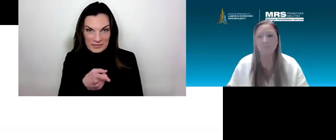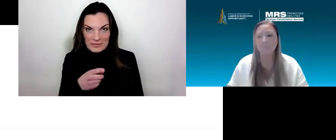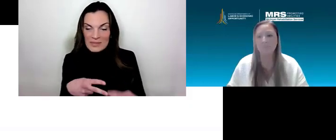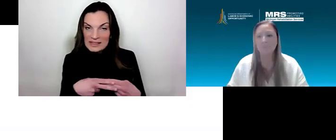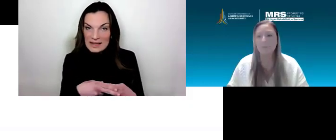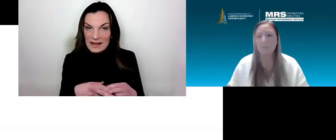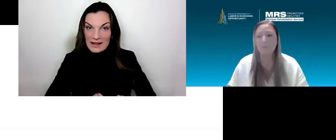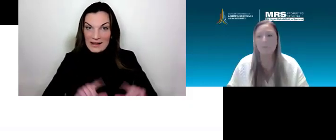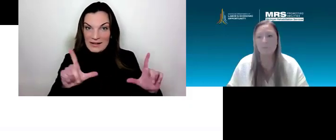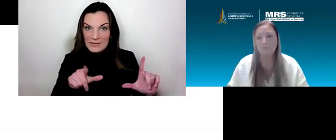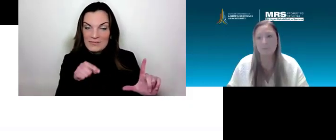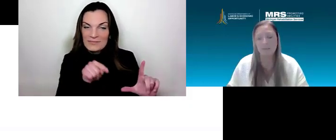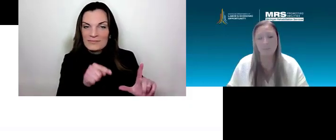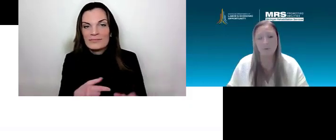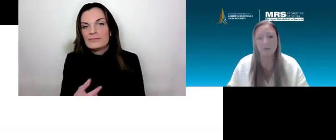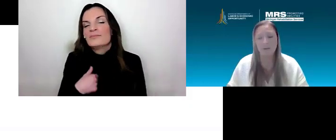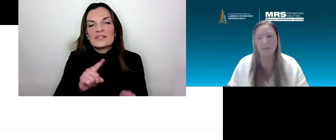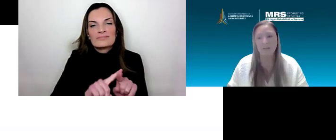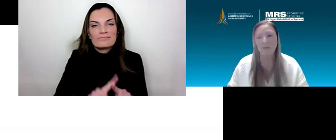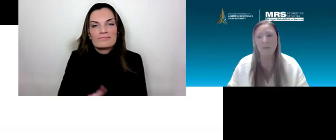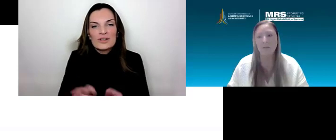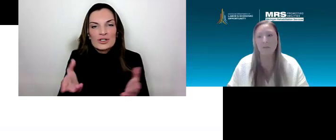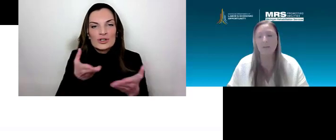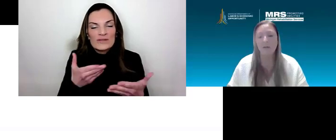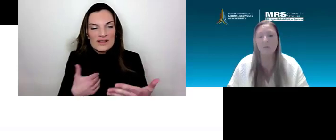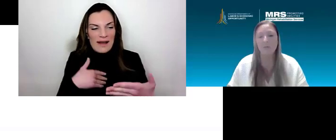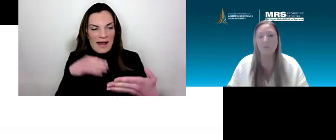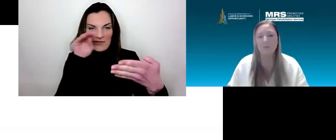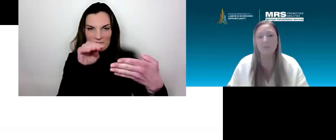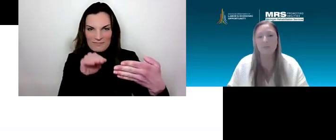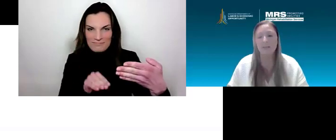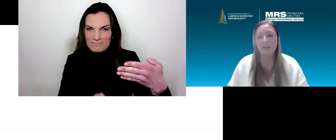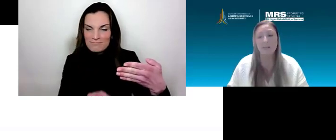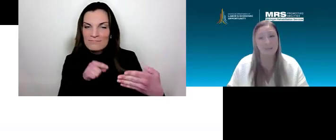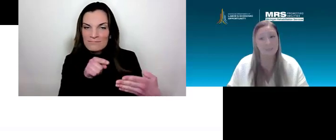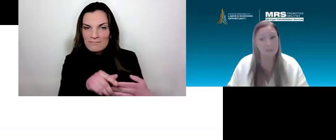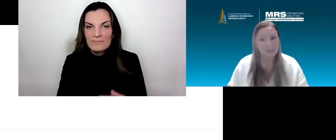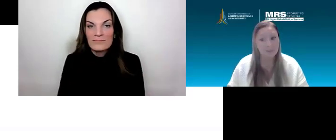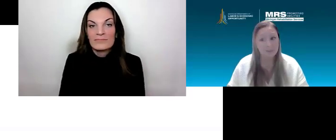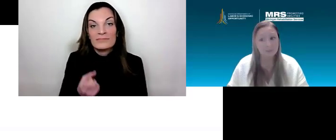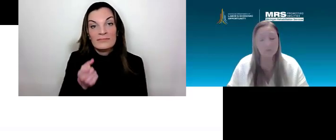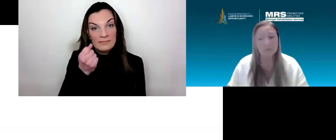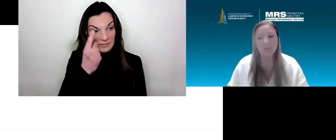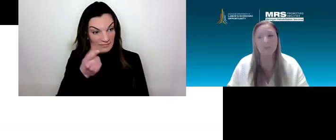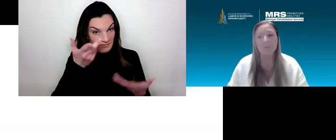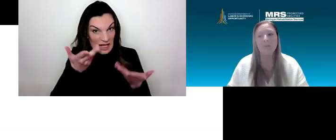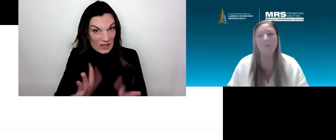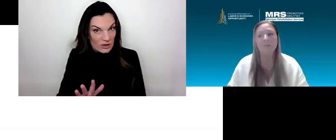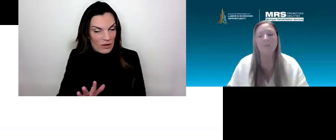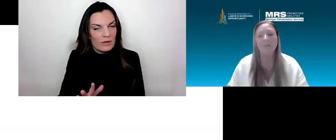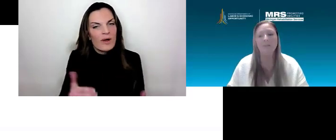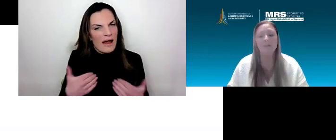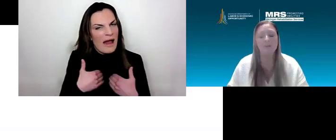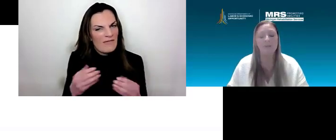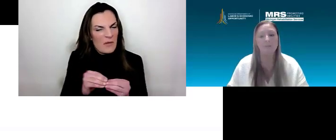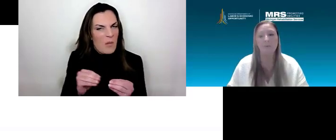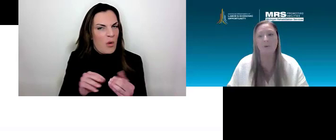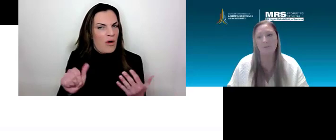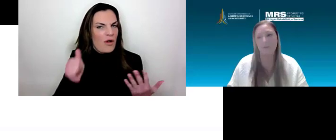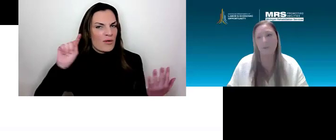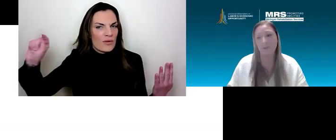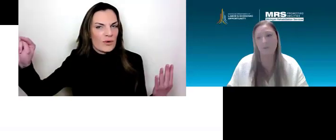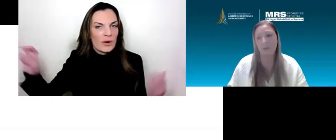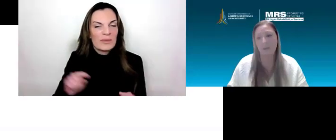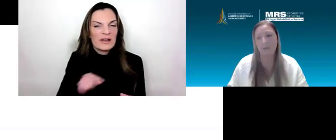services that I put on here. Now, this is not limited to the services. This is just